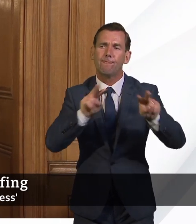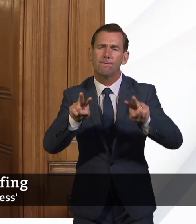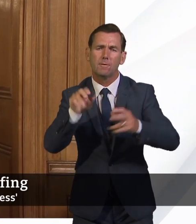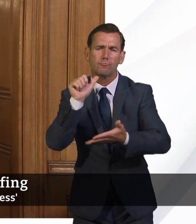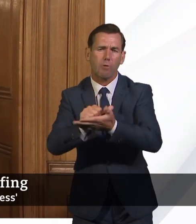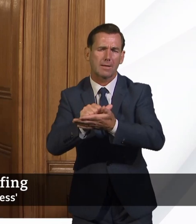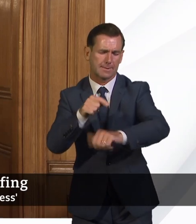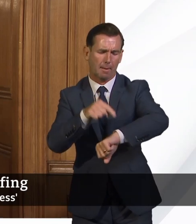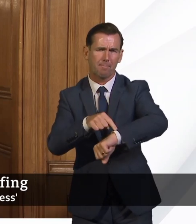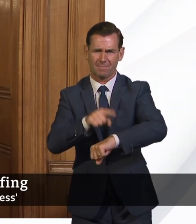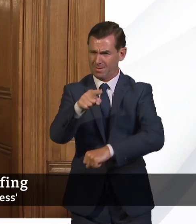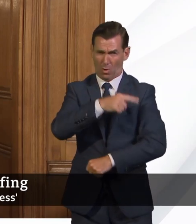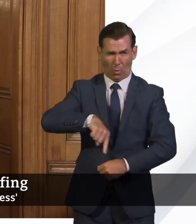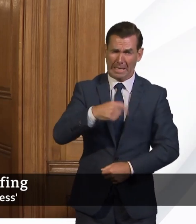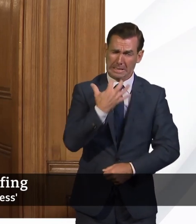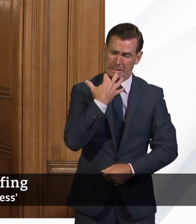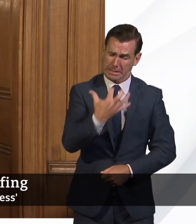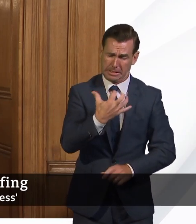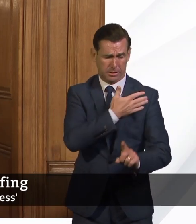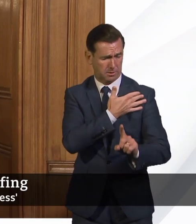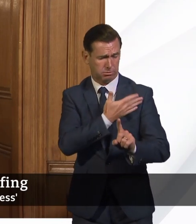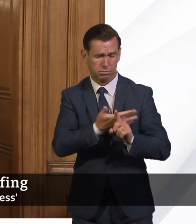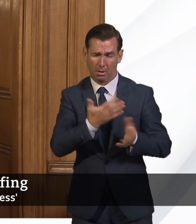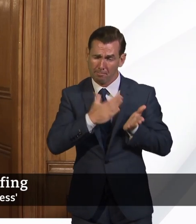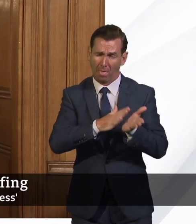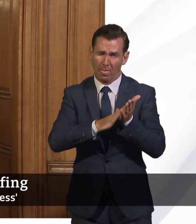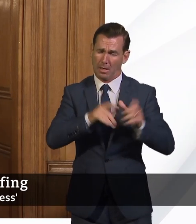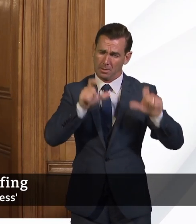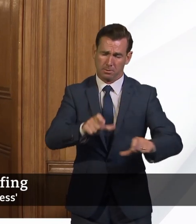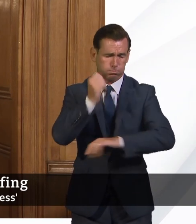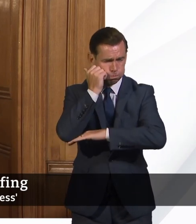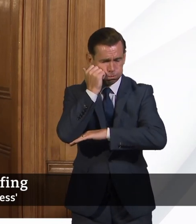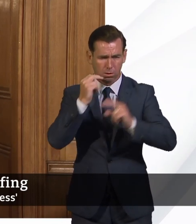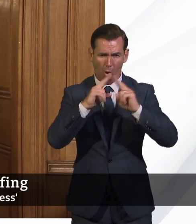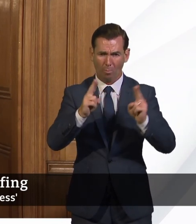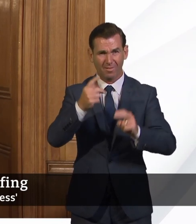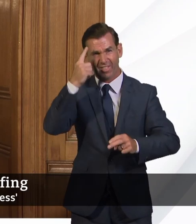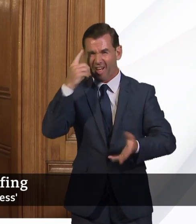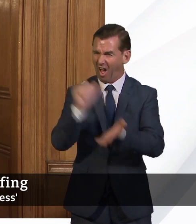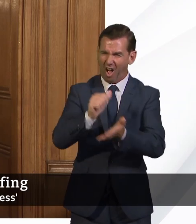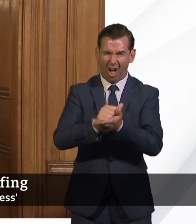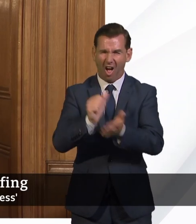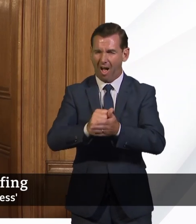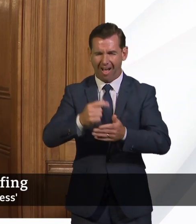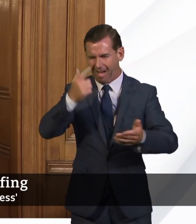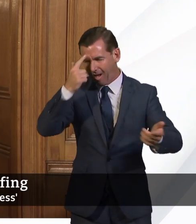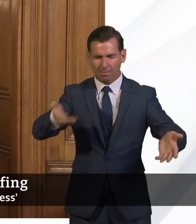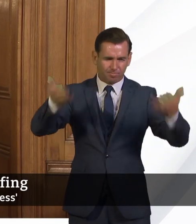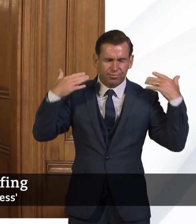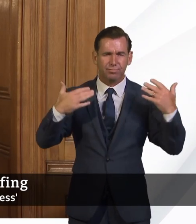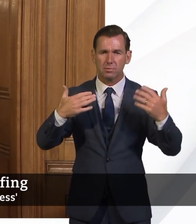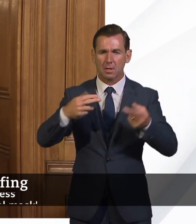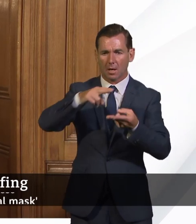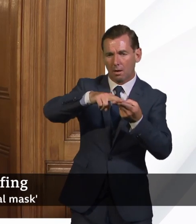given up weeks and months at home, sacrificed so much in order for us to throw that away with the second